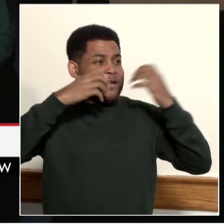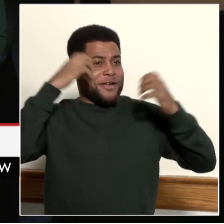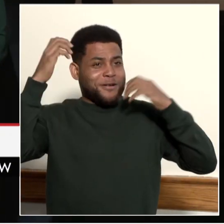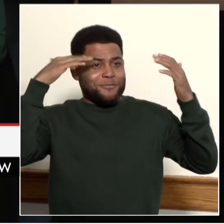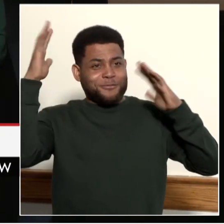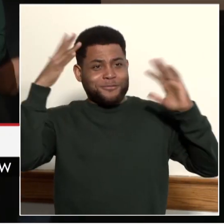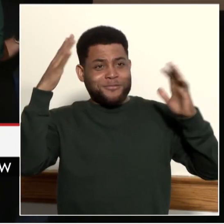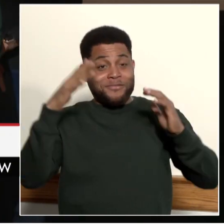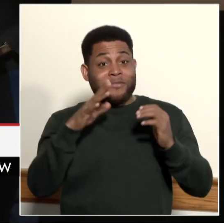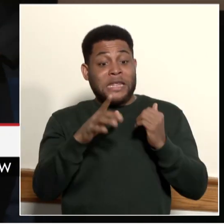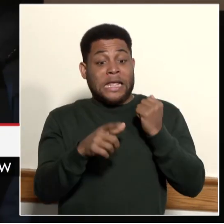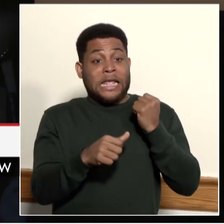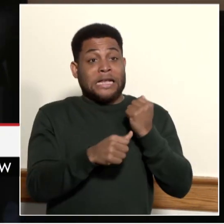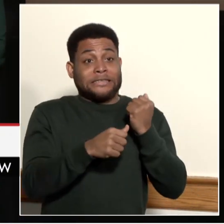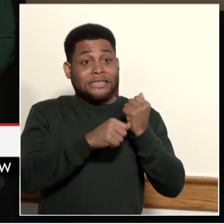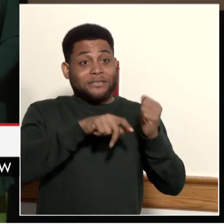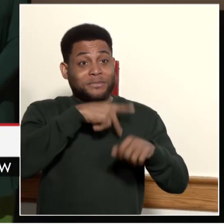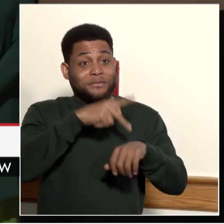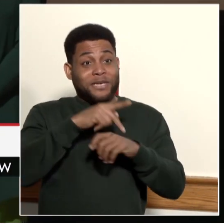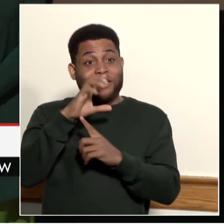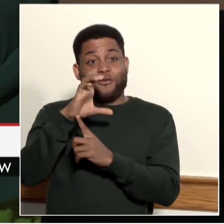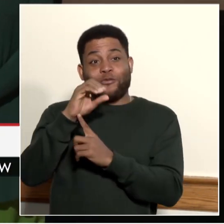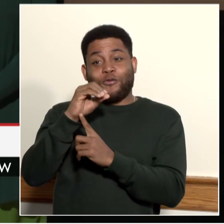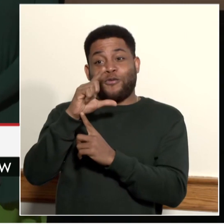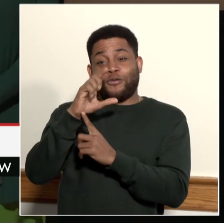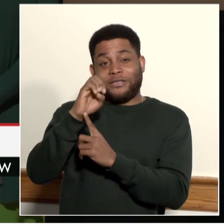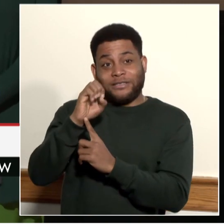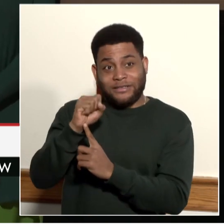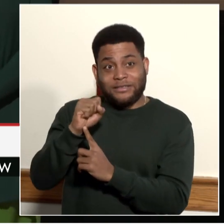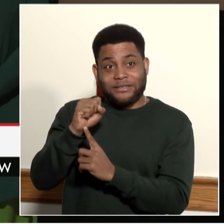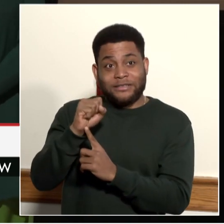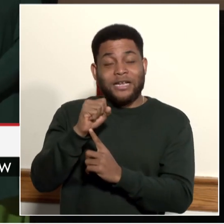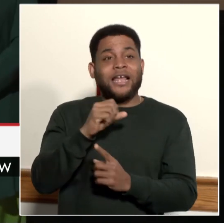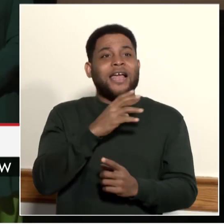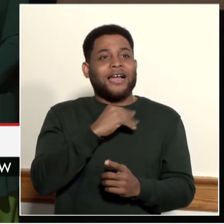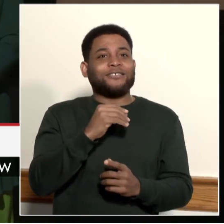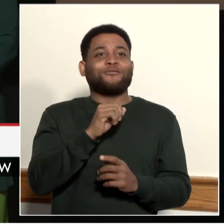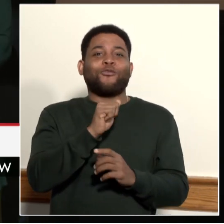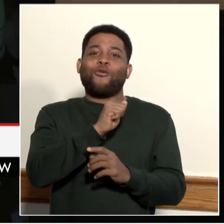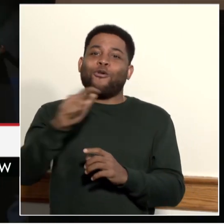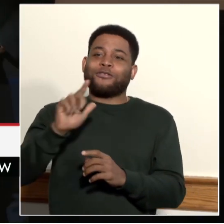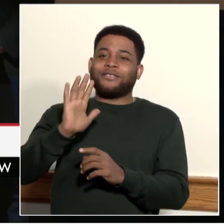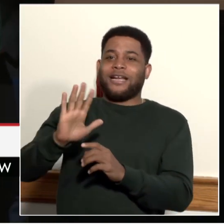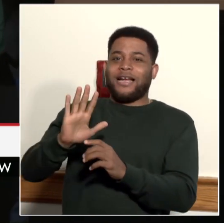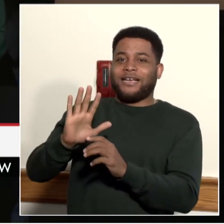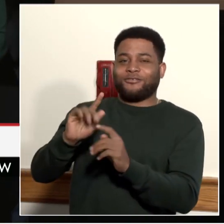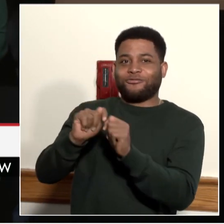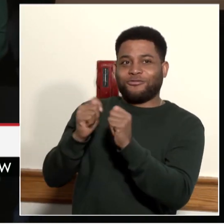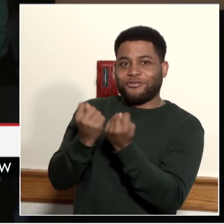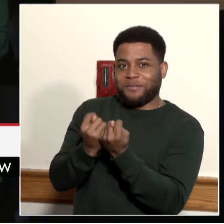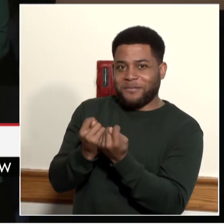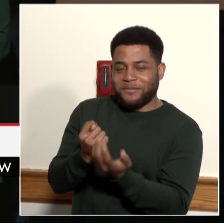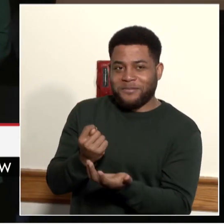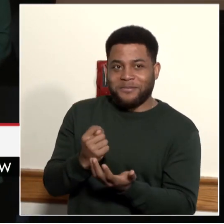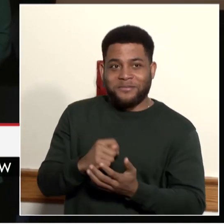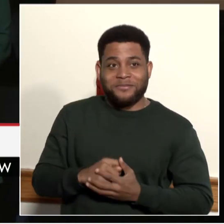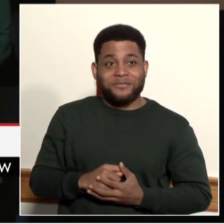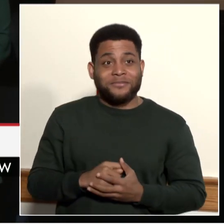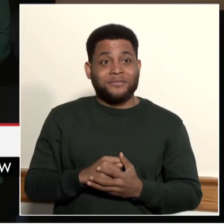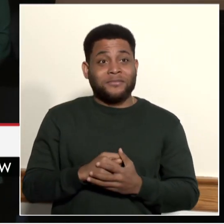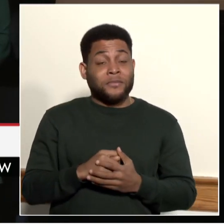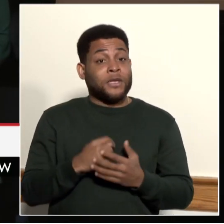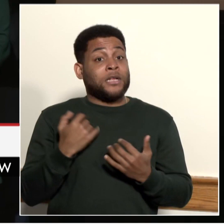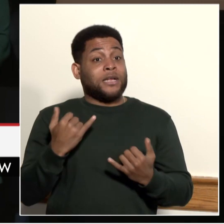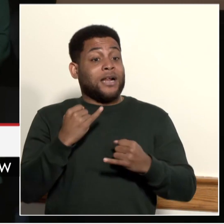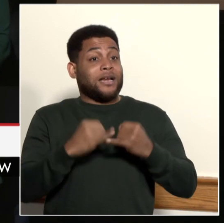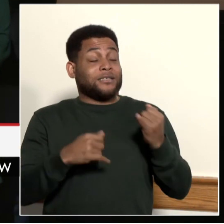and the entire 8th grade team for their commitment to our school. Lastly, I want to recognize Principal Bright and